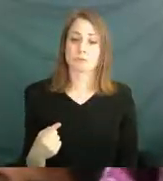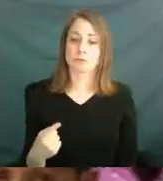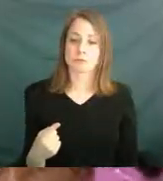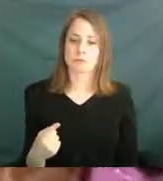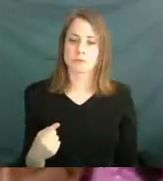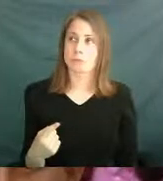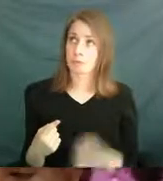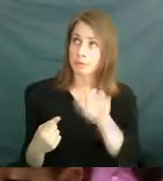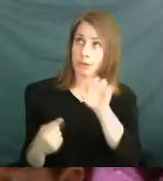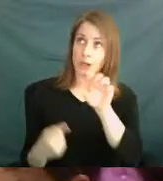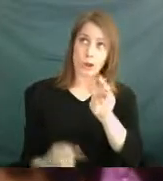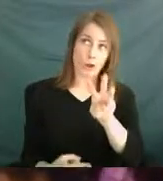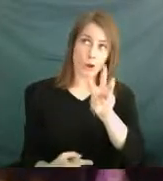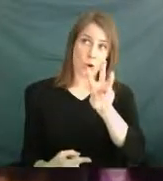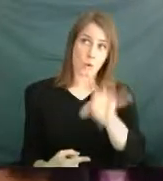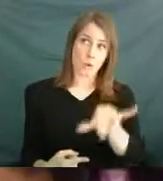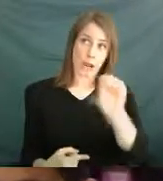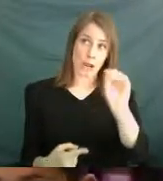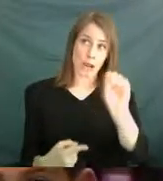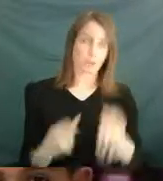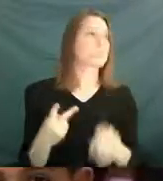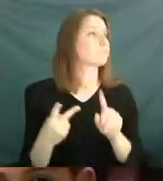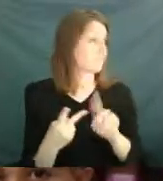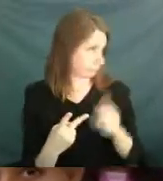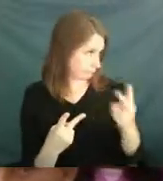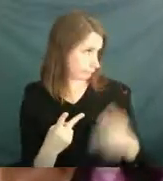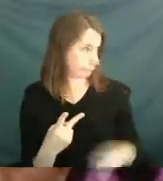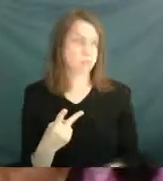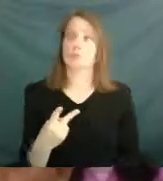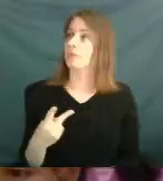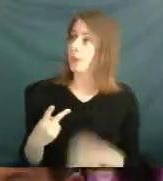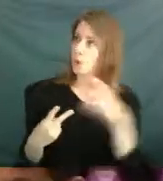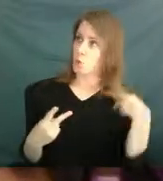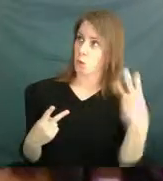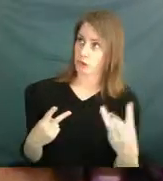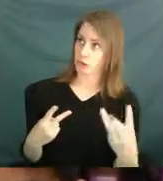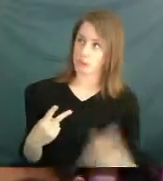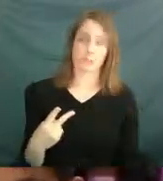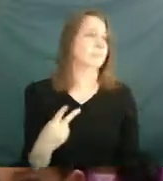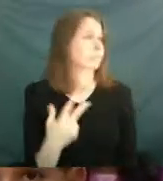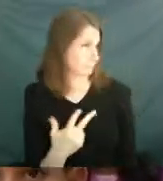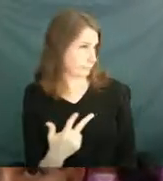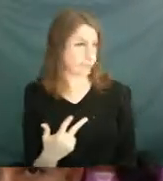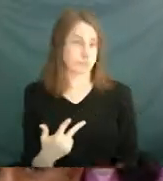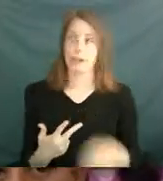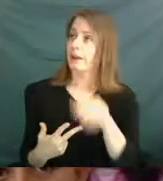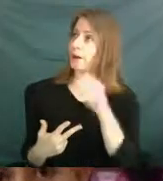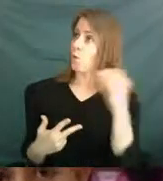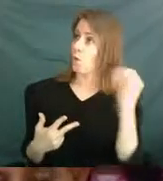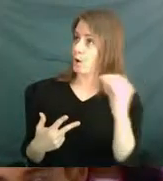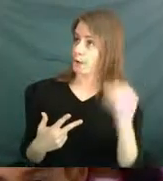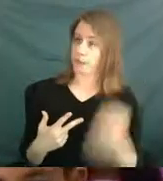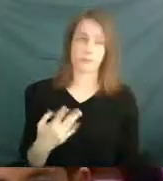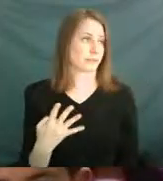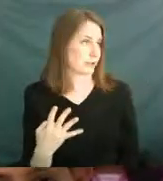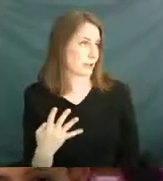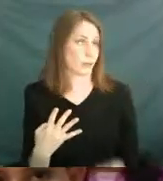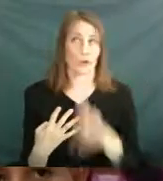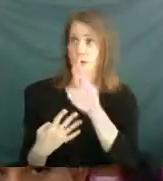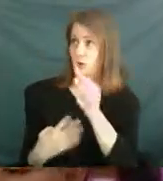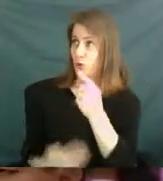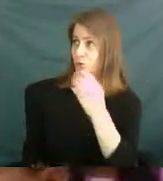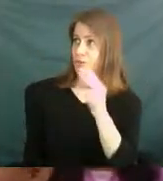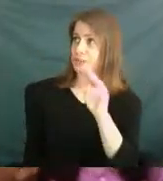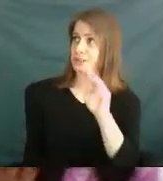Wyoming. That's two. Washington. That's three. Oregon. That's four. Utah. That's five. Nevada.